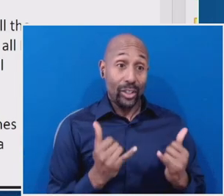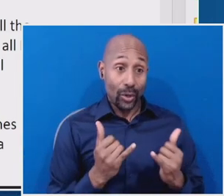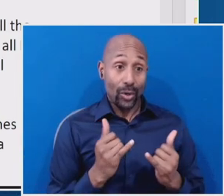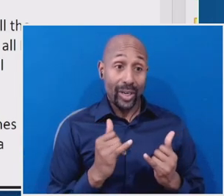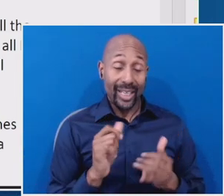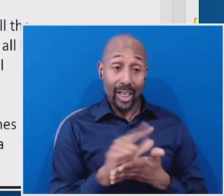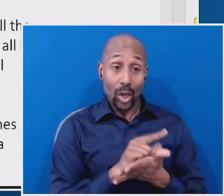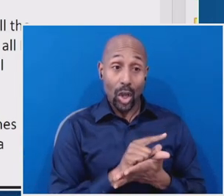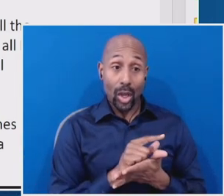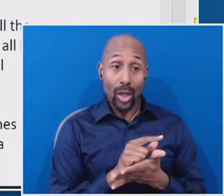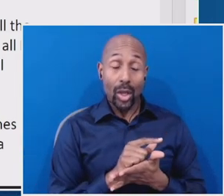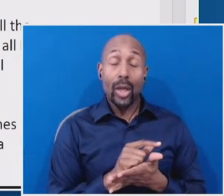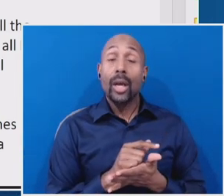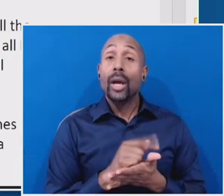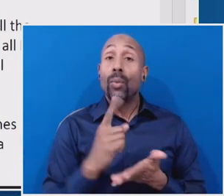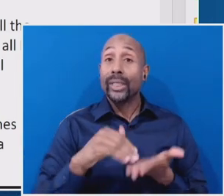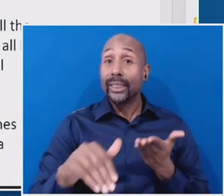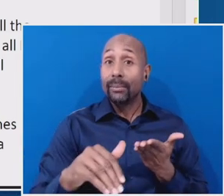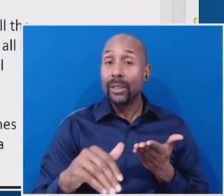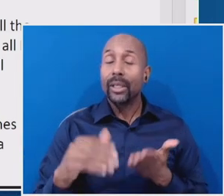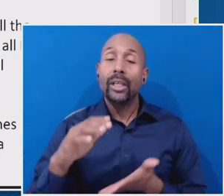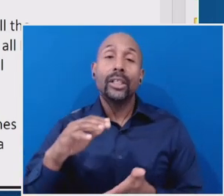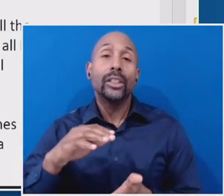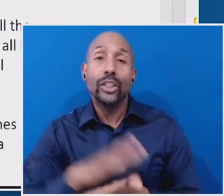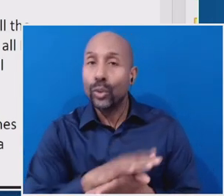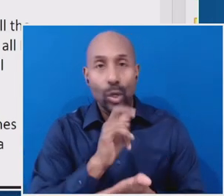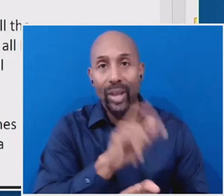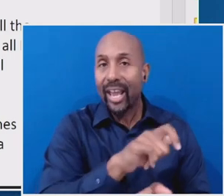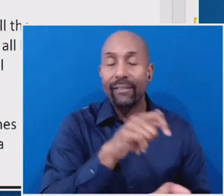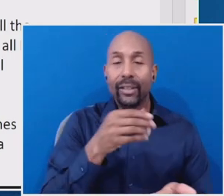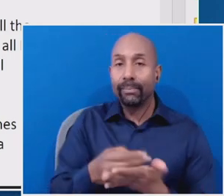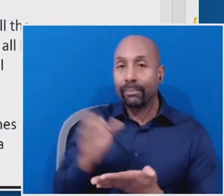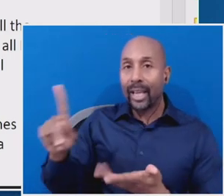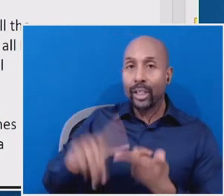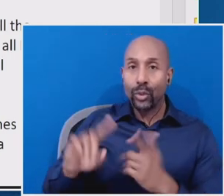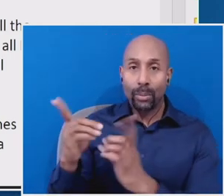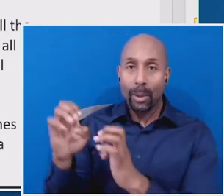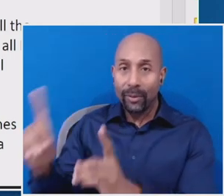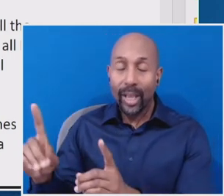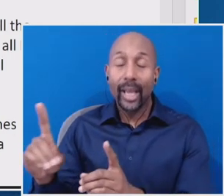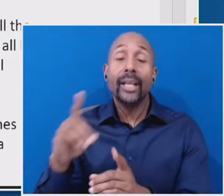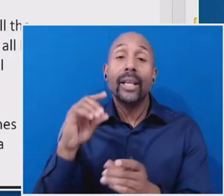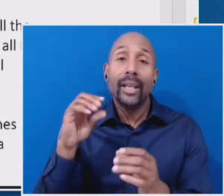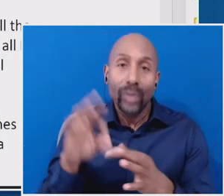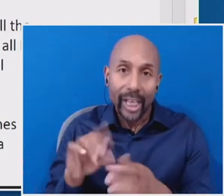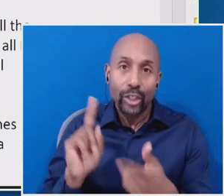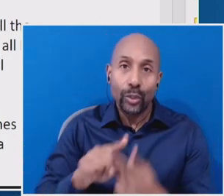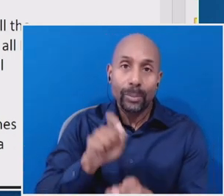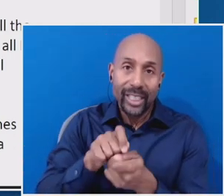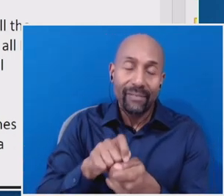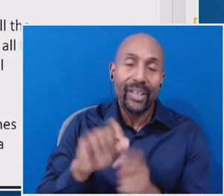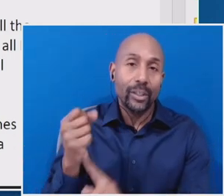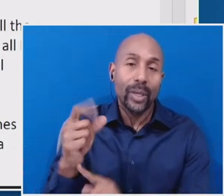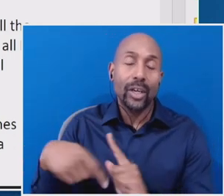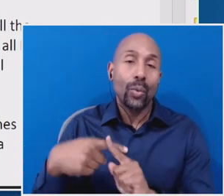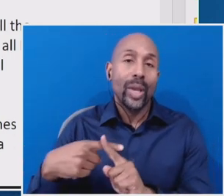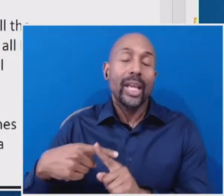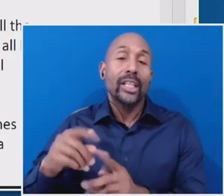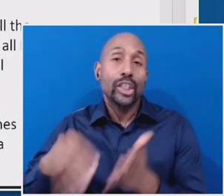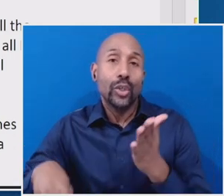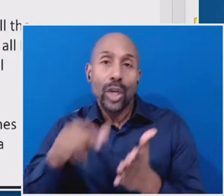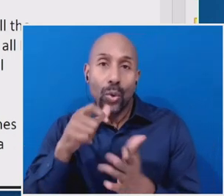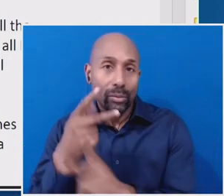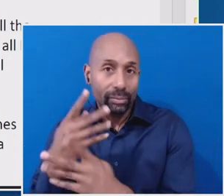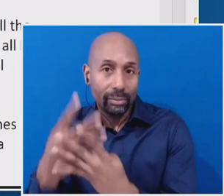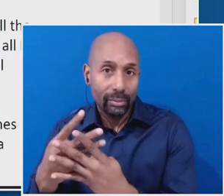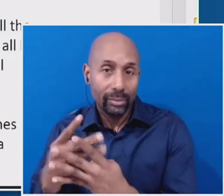return funds, uh, in, in certain cases when incarcerated students, uh, are forced to discontinue their, uh, coursework for reasons outside their